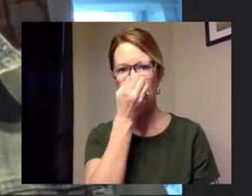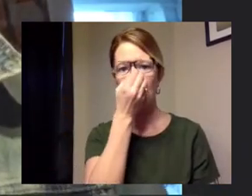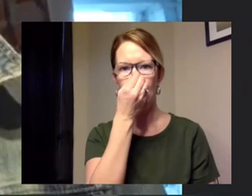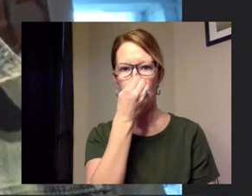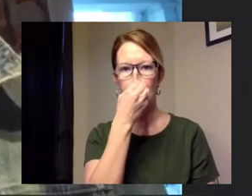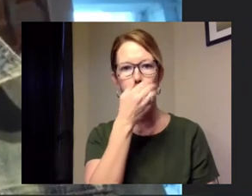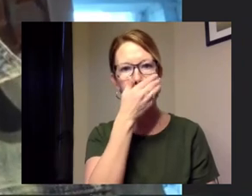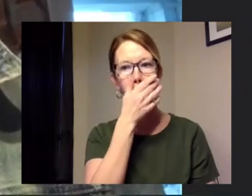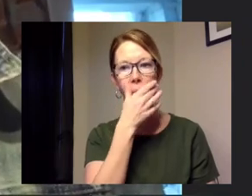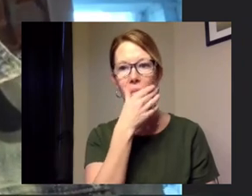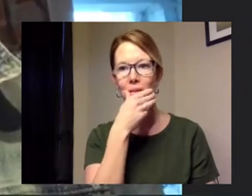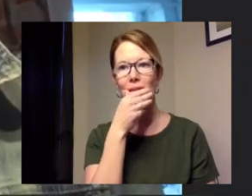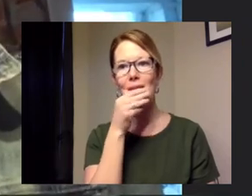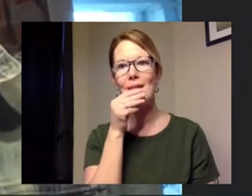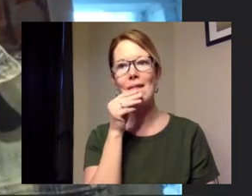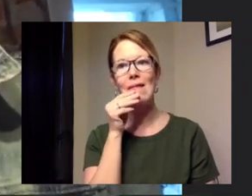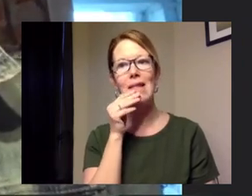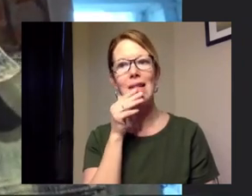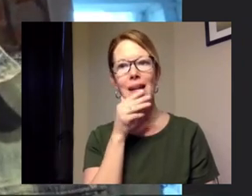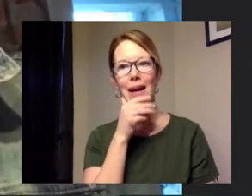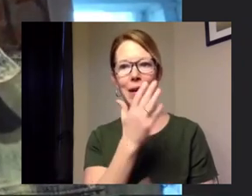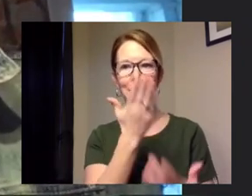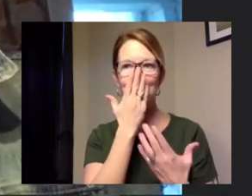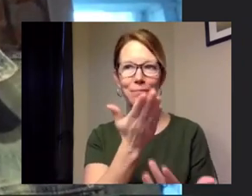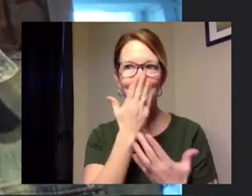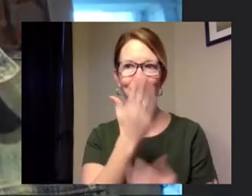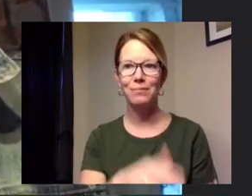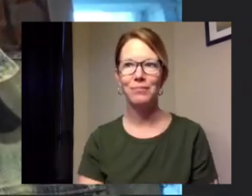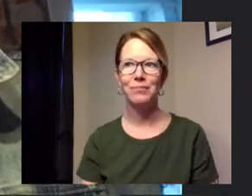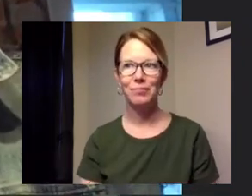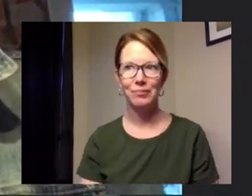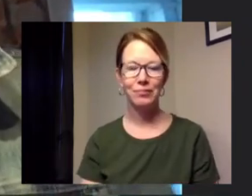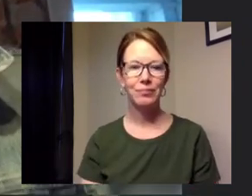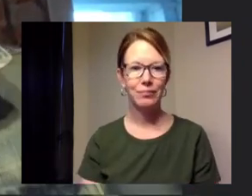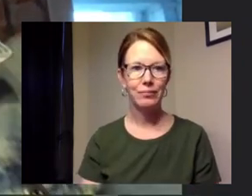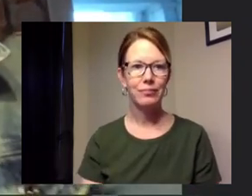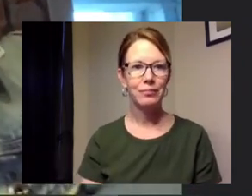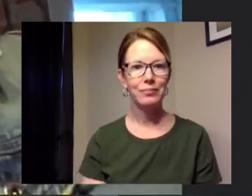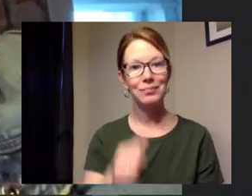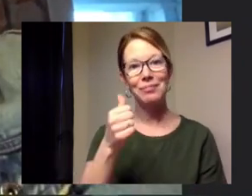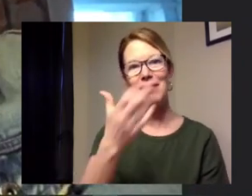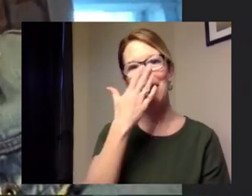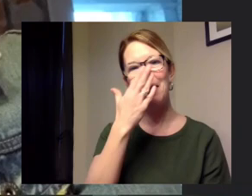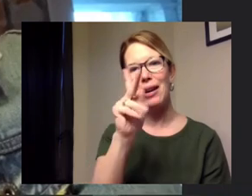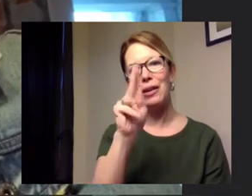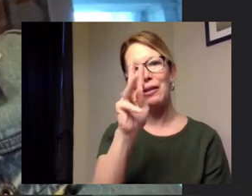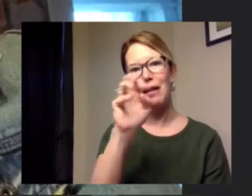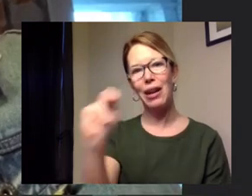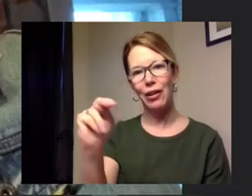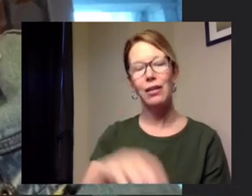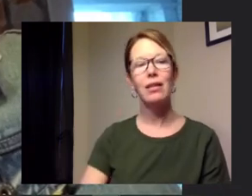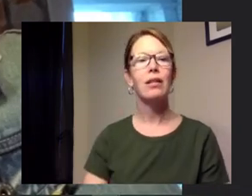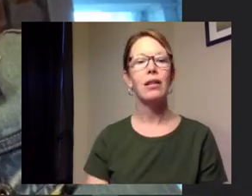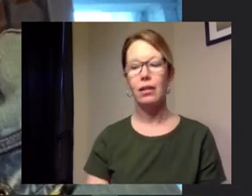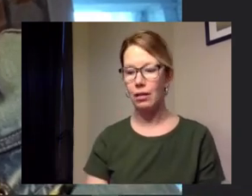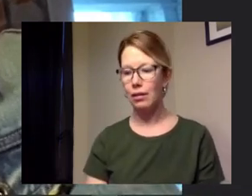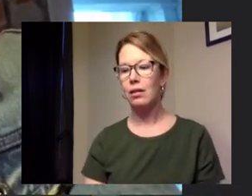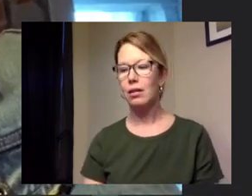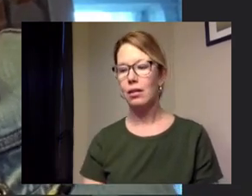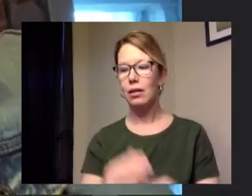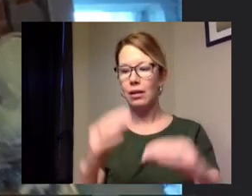so i think that's it jose way thanks thank you so much karen uh next up we have